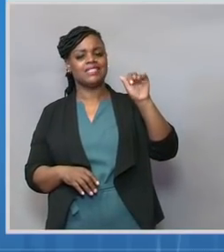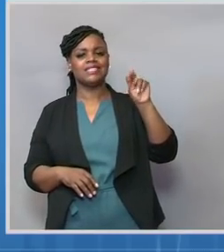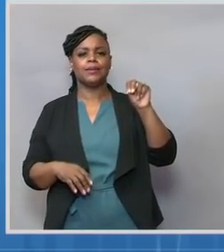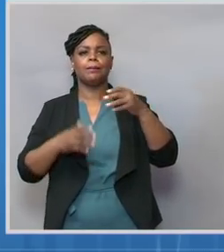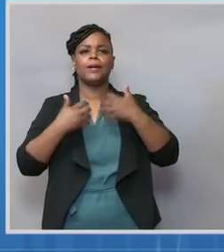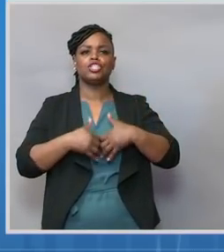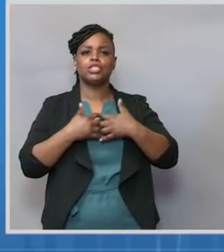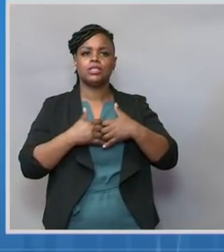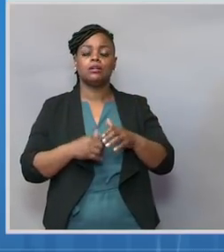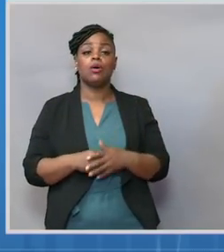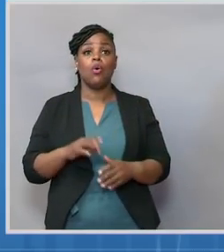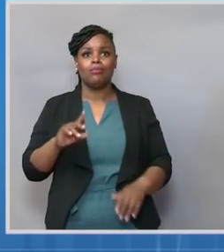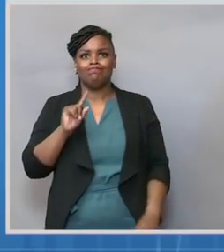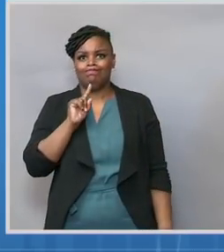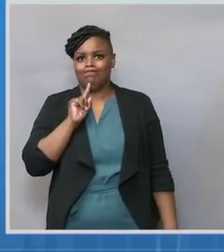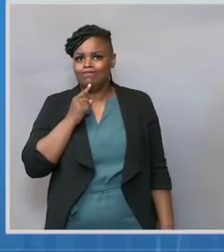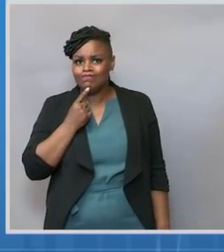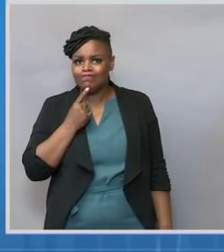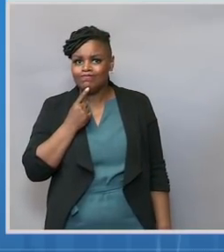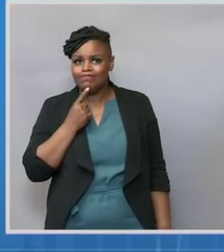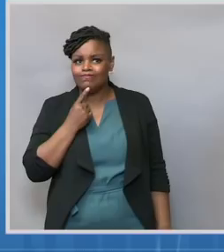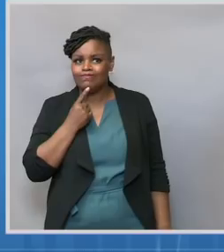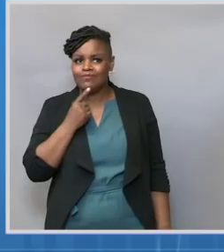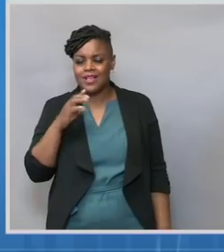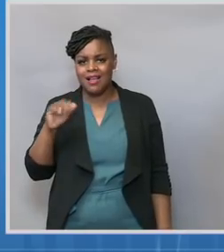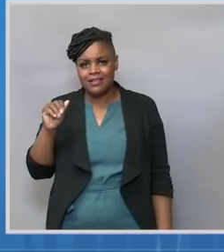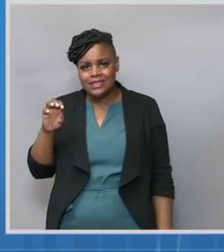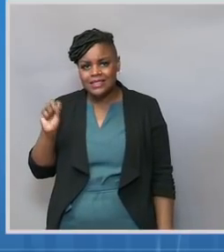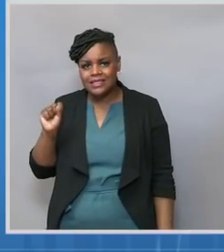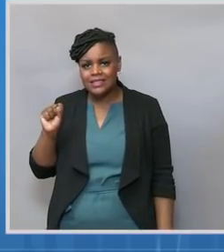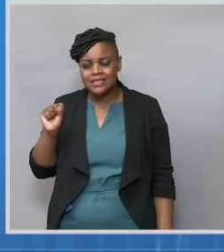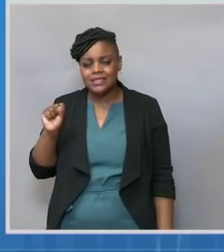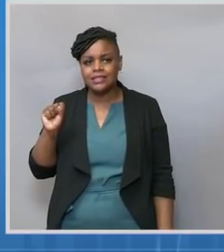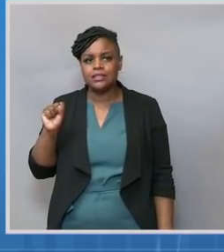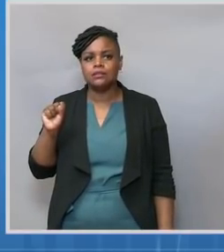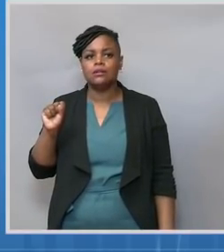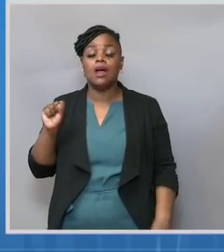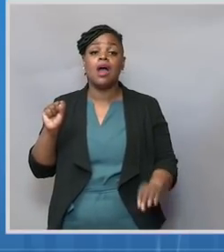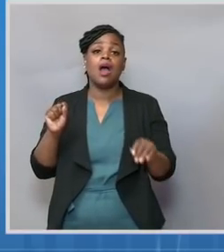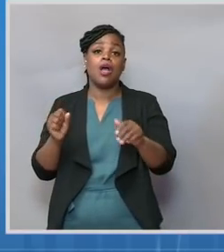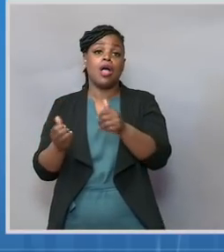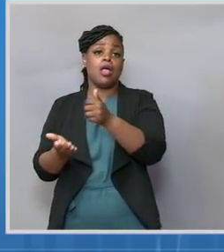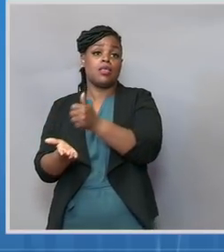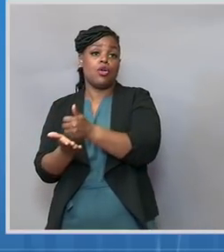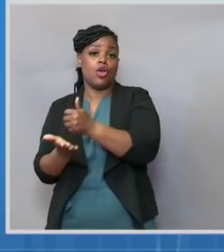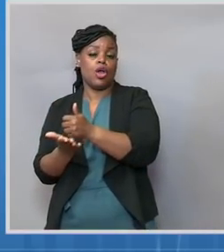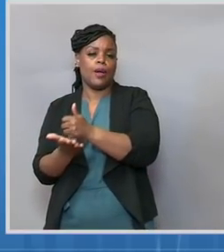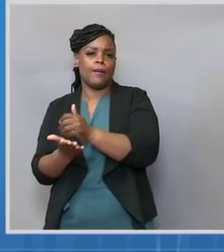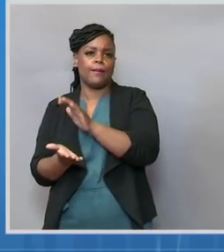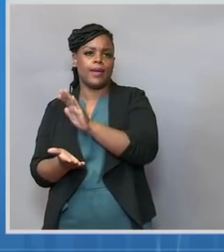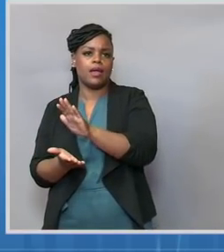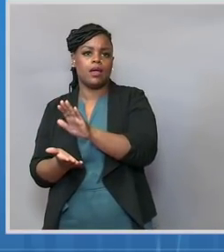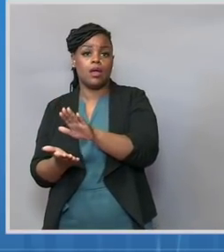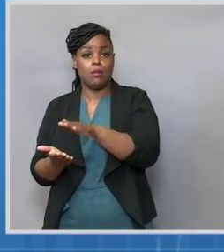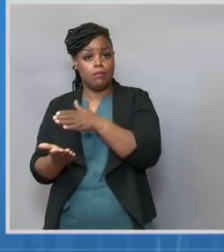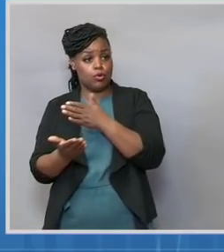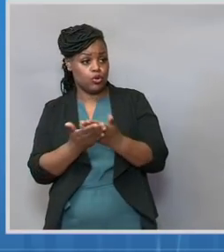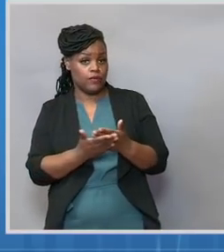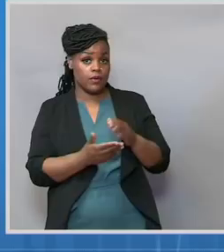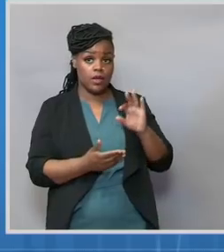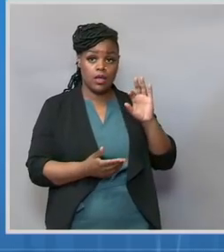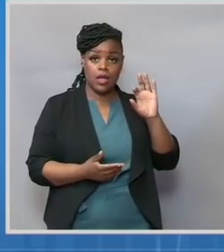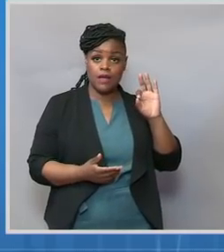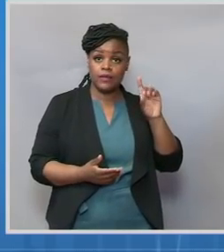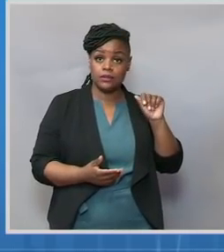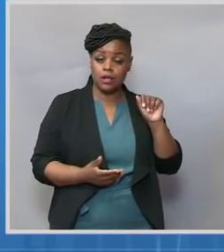ventilation. And there are different therapies that have either been approved by the FDA or have been given an emergency use